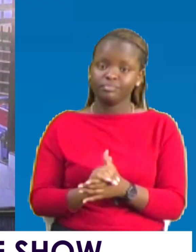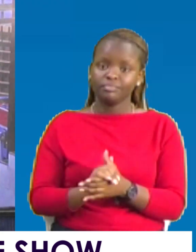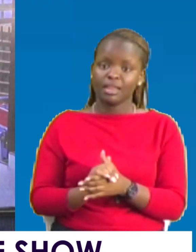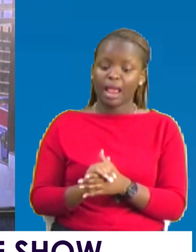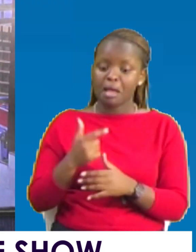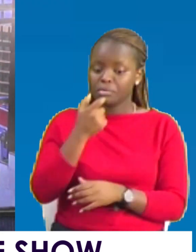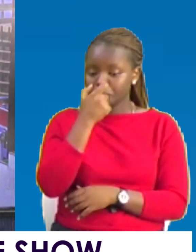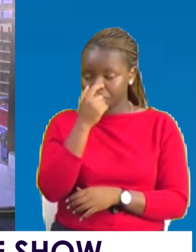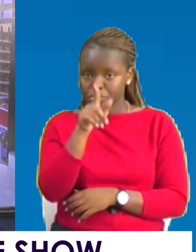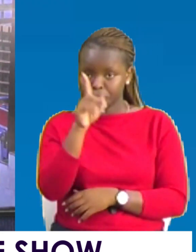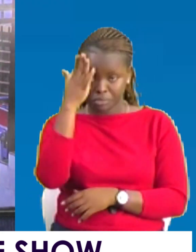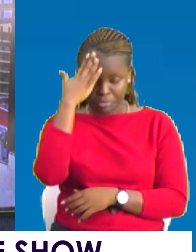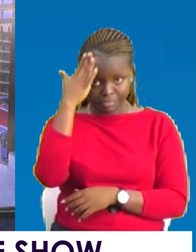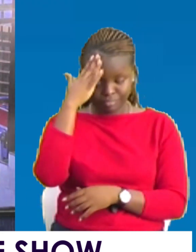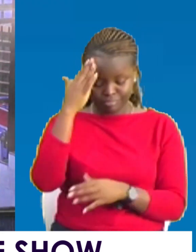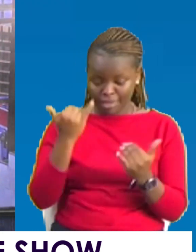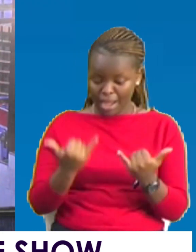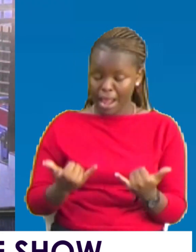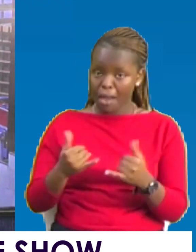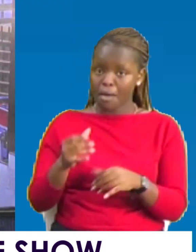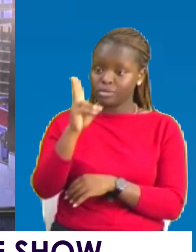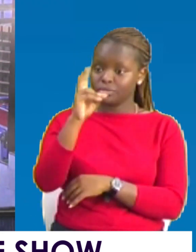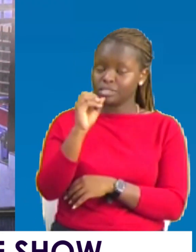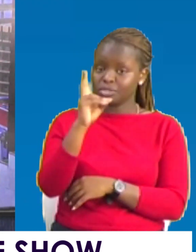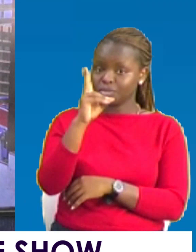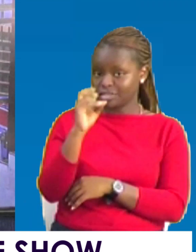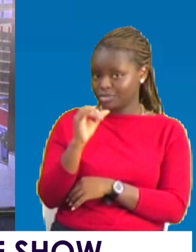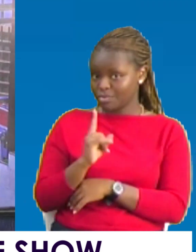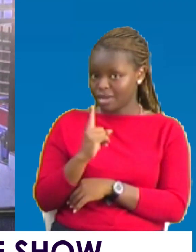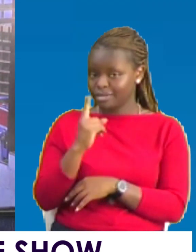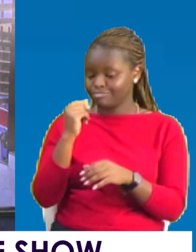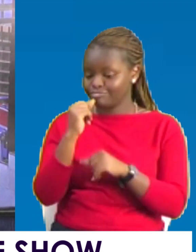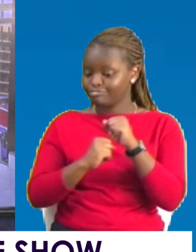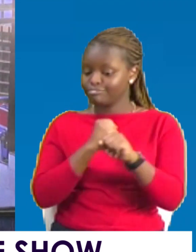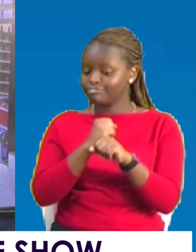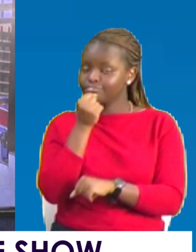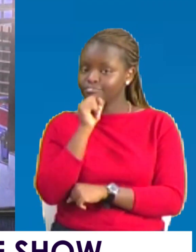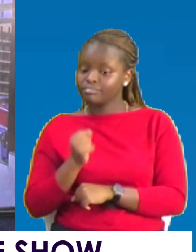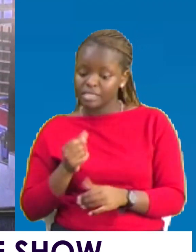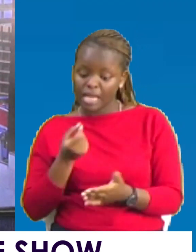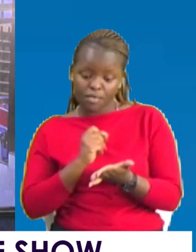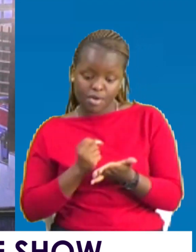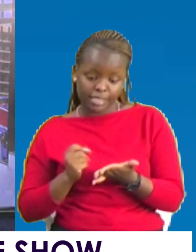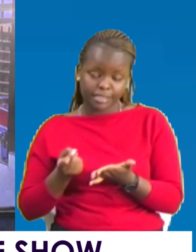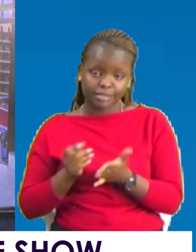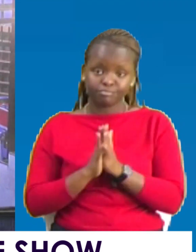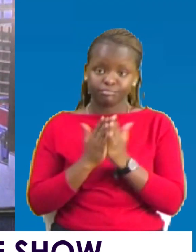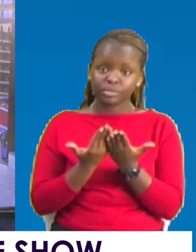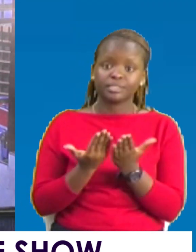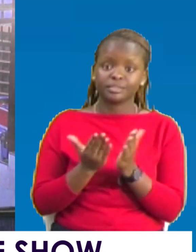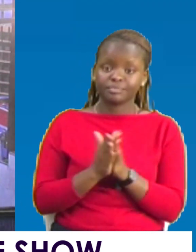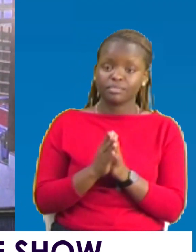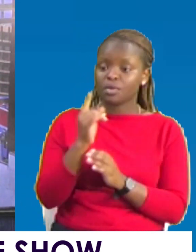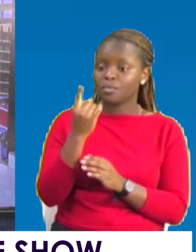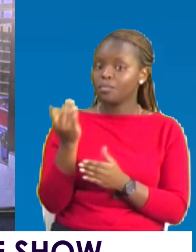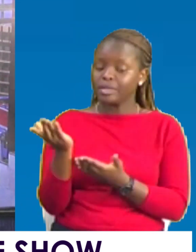I wish you knew. Right now we have 20, 21 year olds. Writing books. I know of 21 year olds. And one of